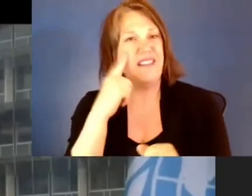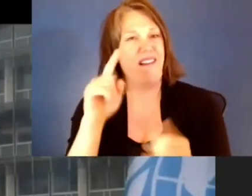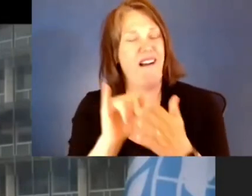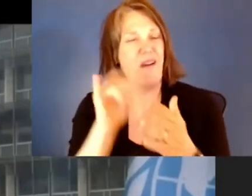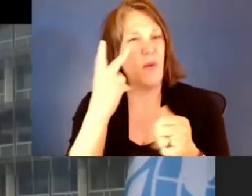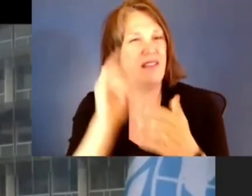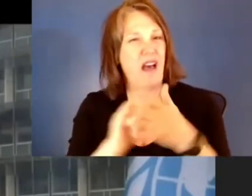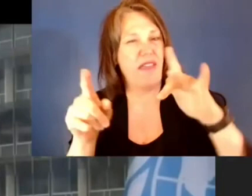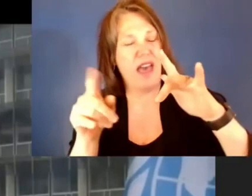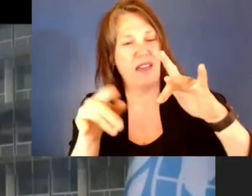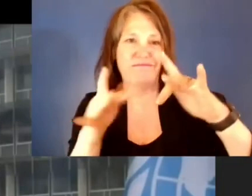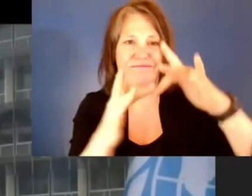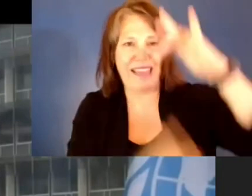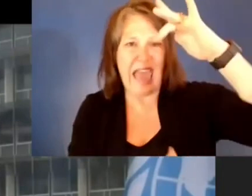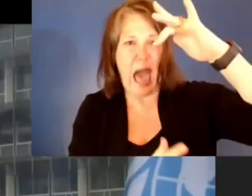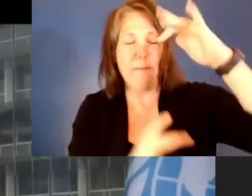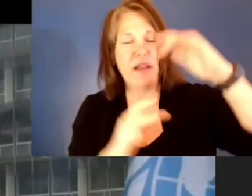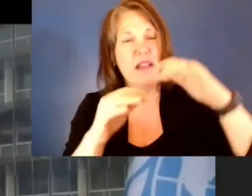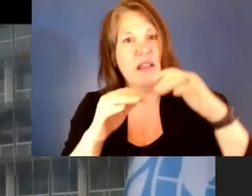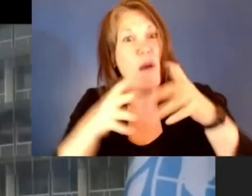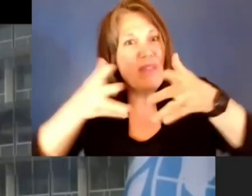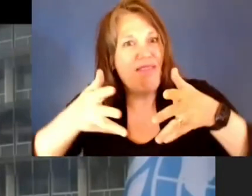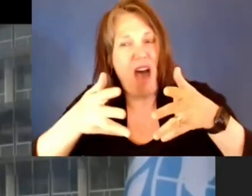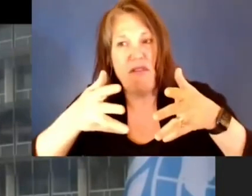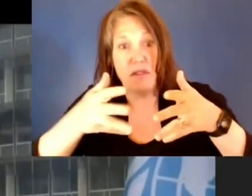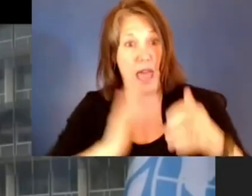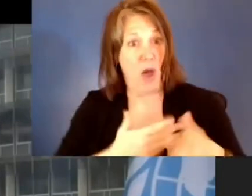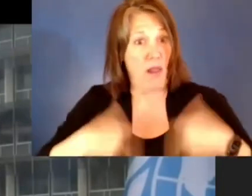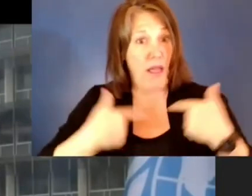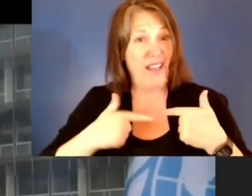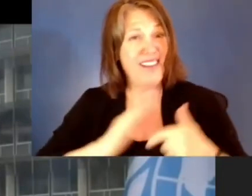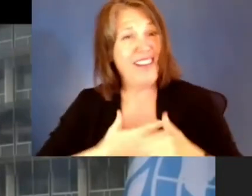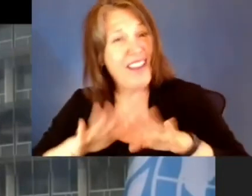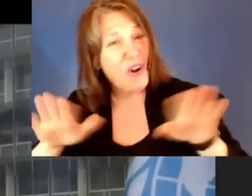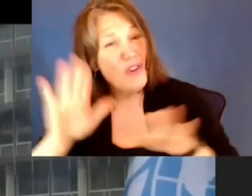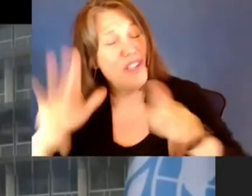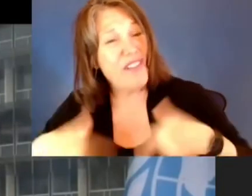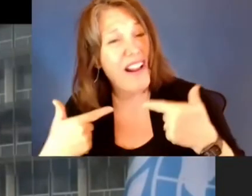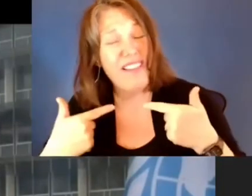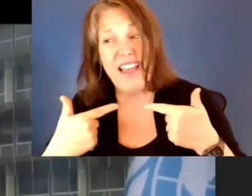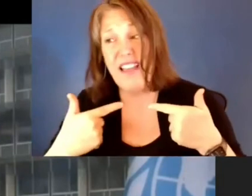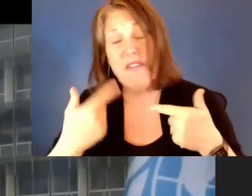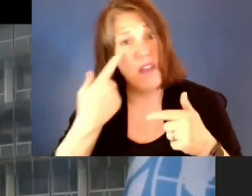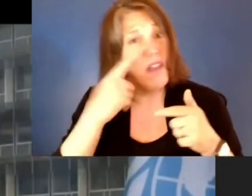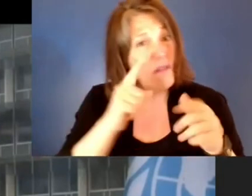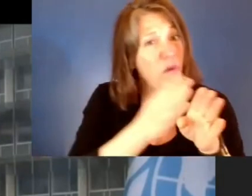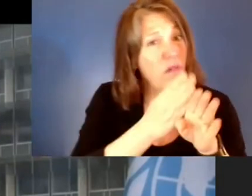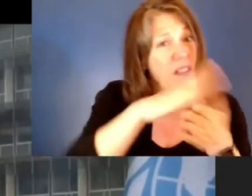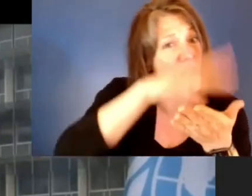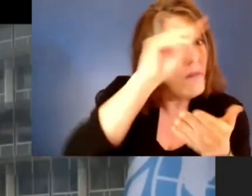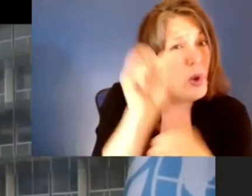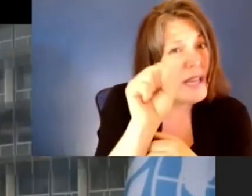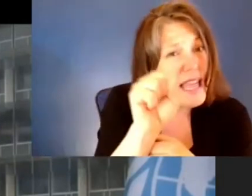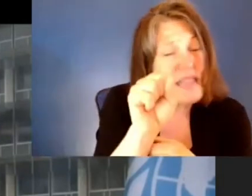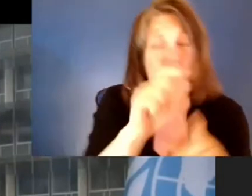and in the lives of our children. Not only in the field of learning, of course, but as well